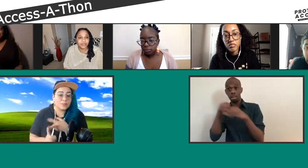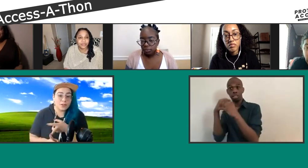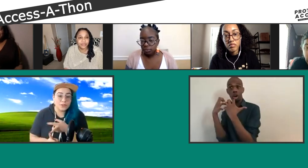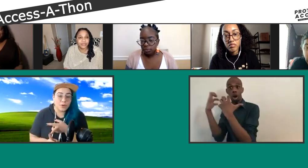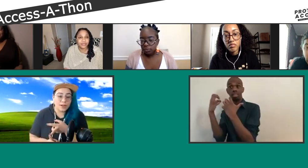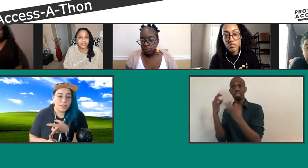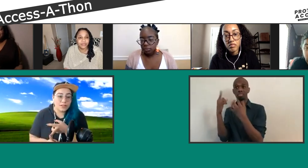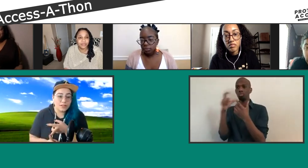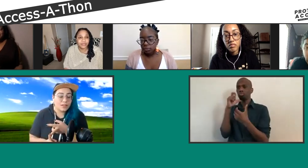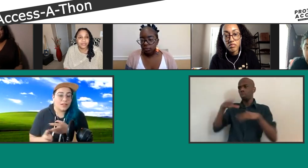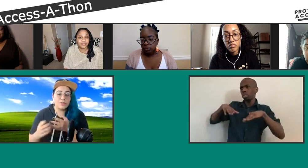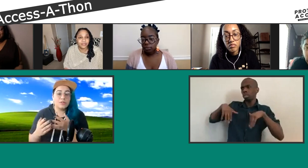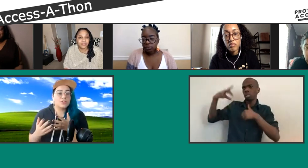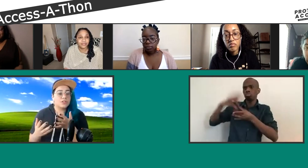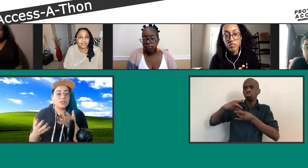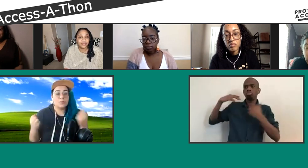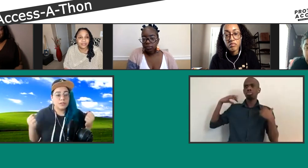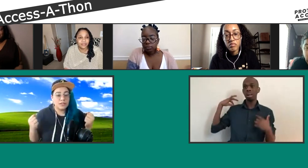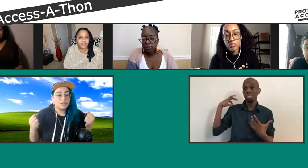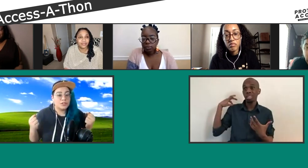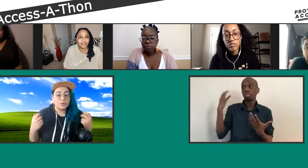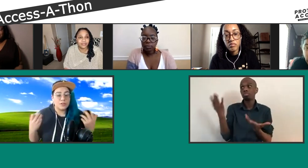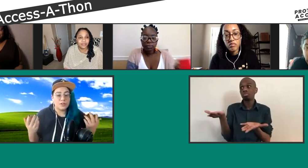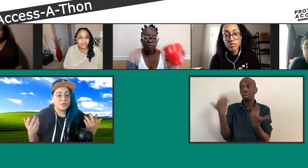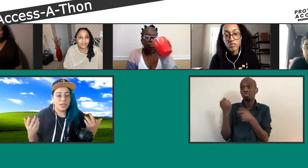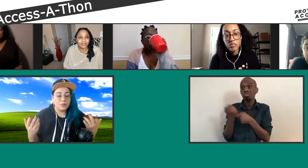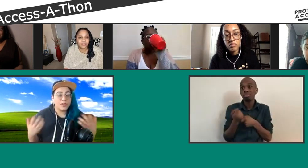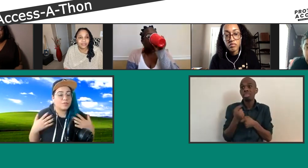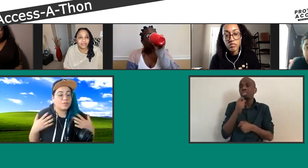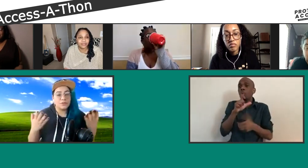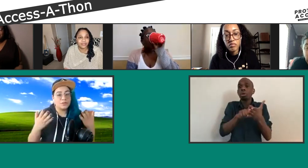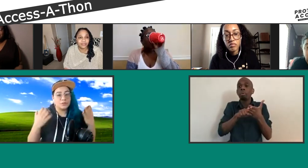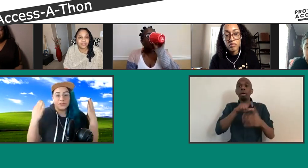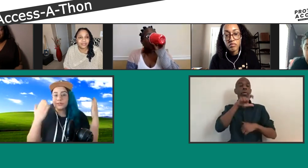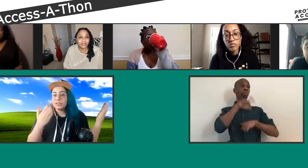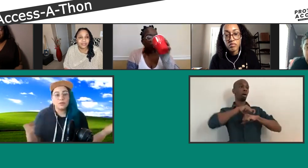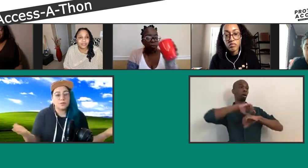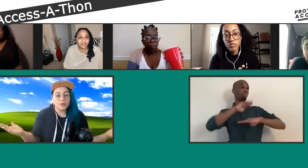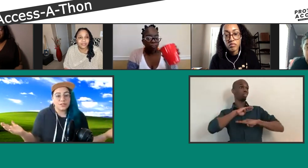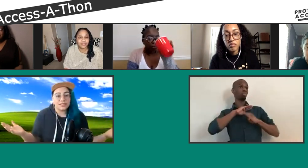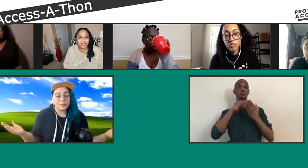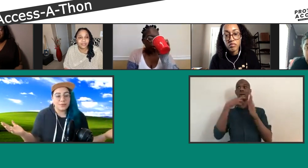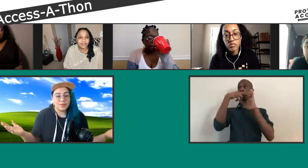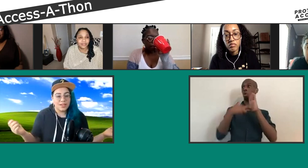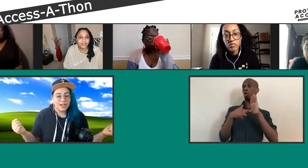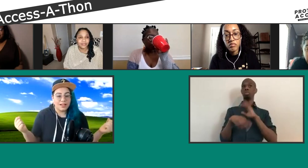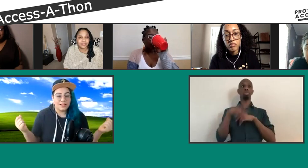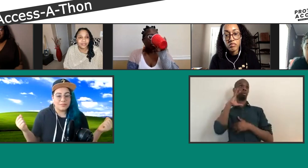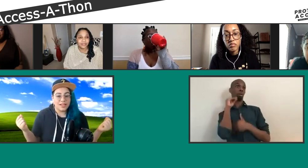there's no experience requirement. You can just jump on in, do whatever you can. We have mentors who will literally take you through every step.